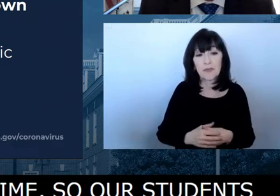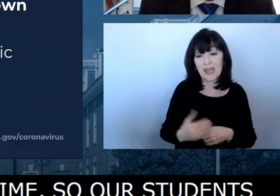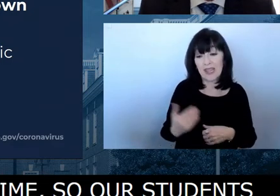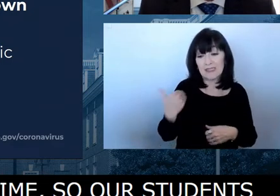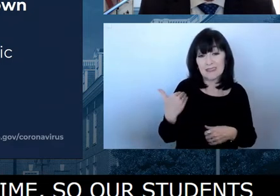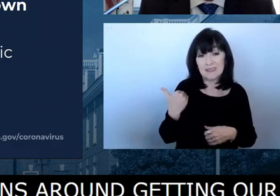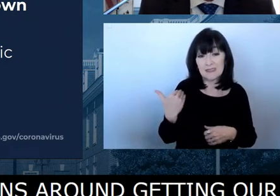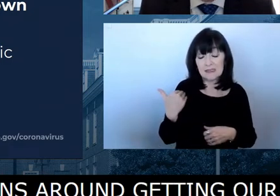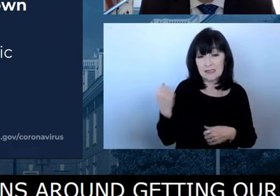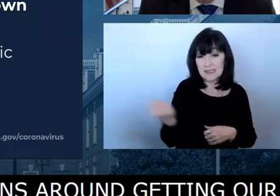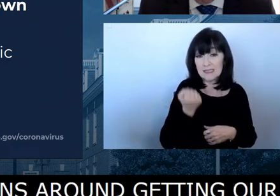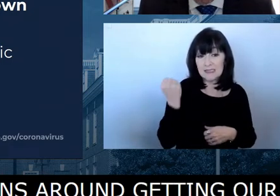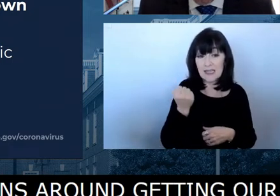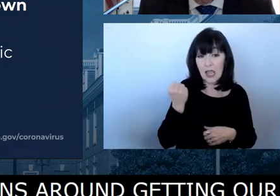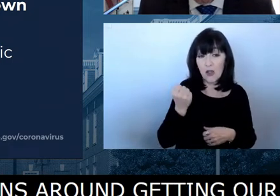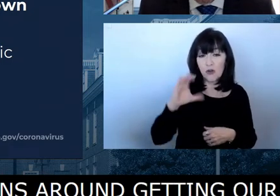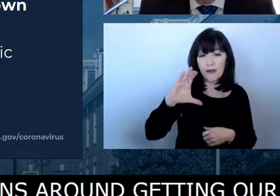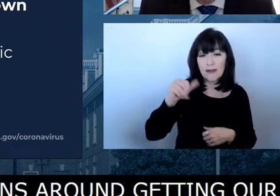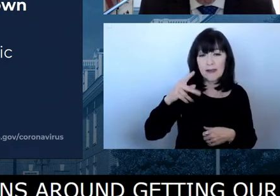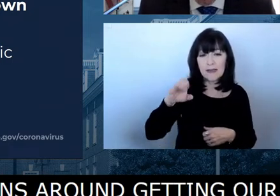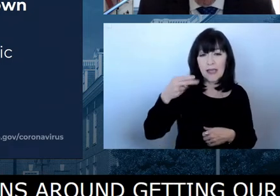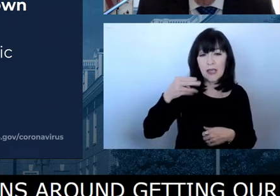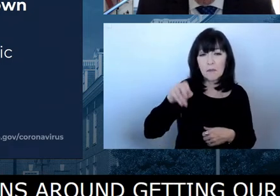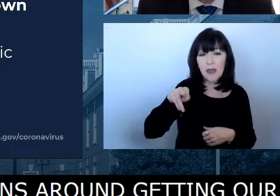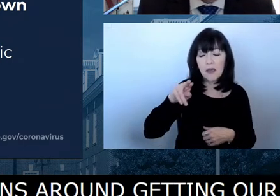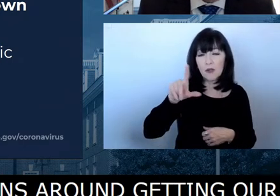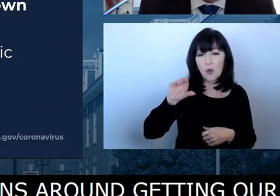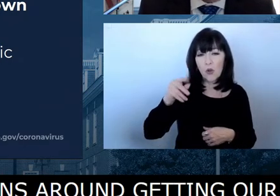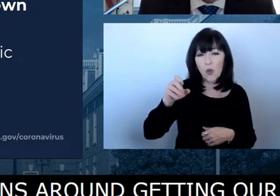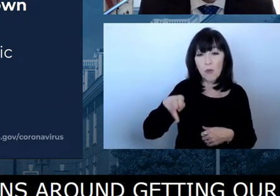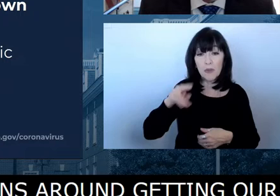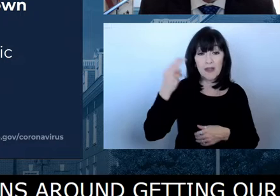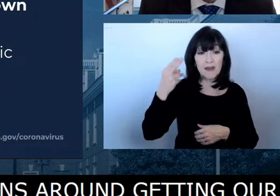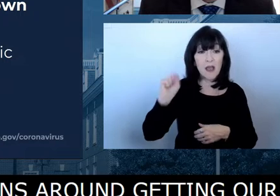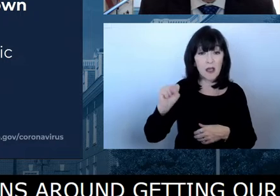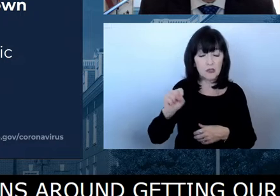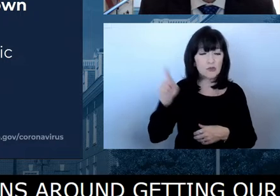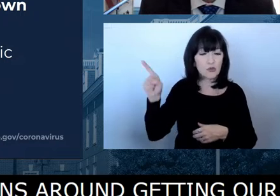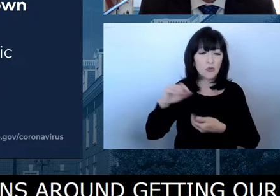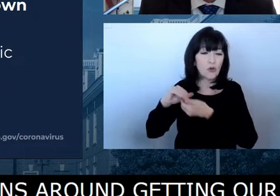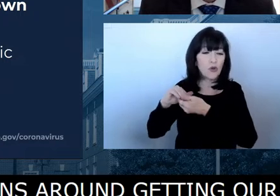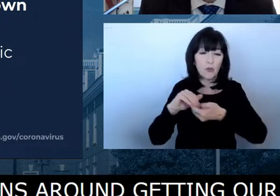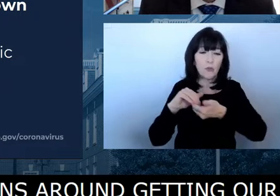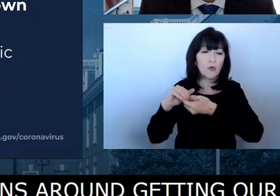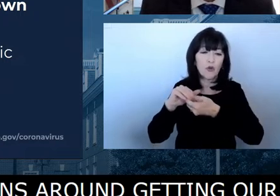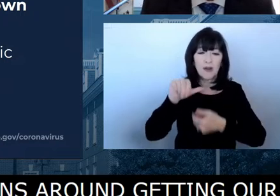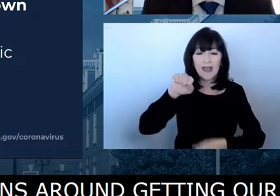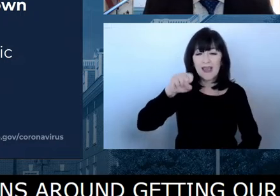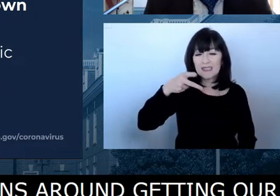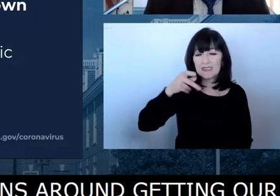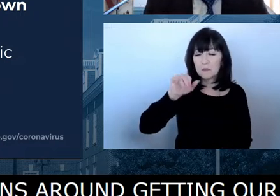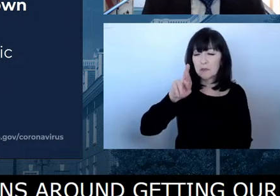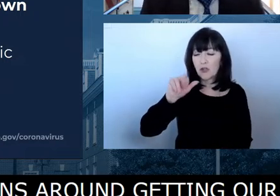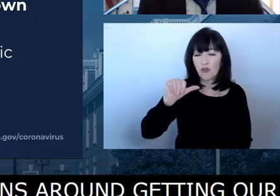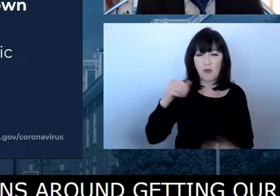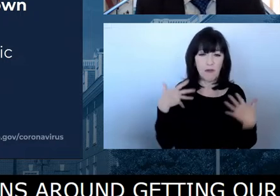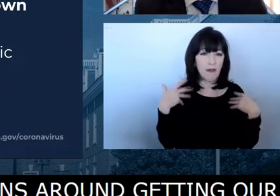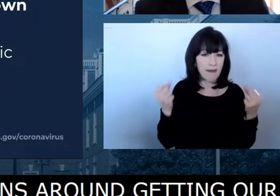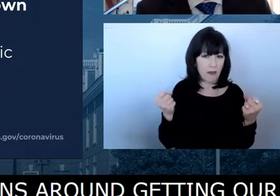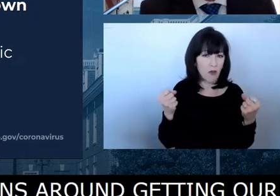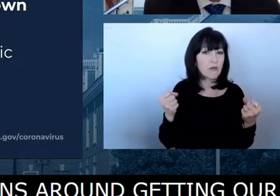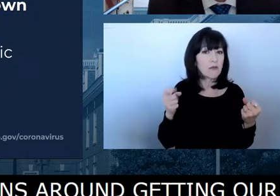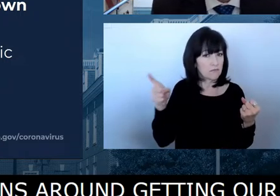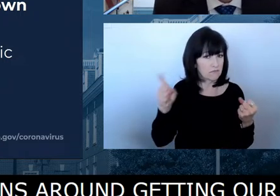Saturday, Cape Henlope in high school partnered with a spirit health and had a vaccination event